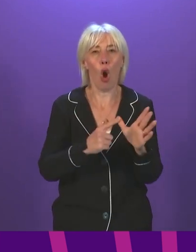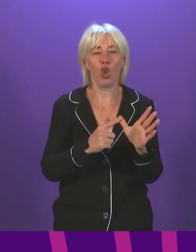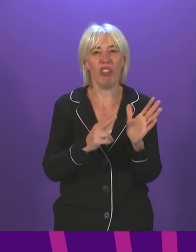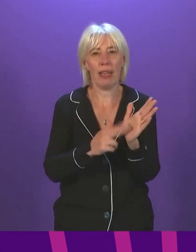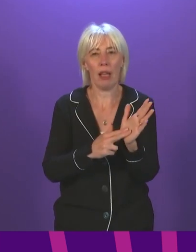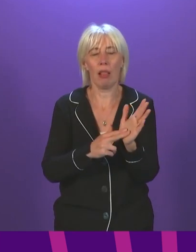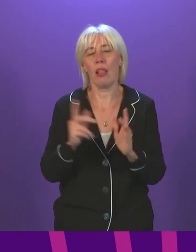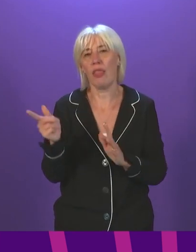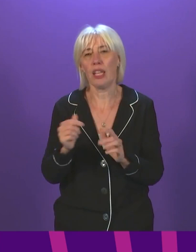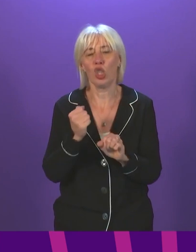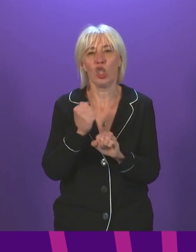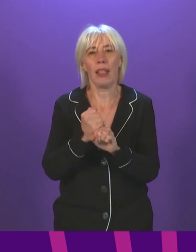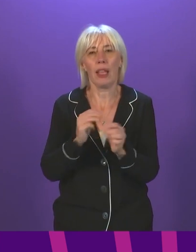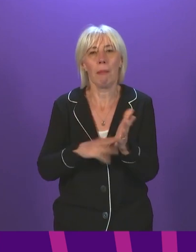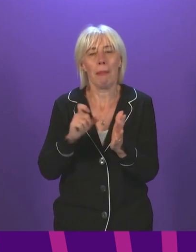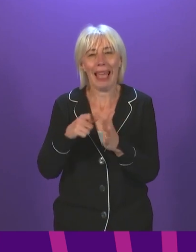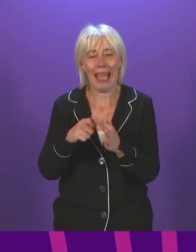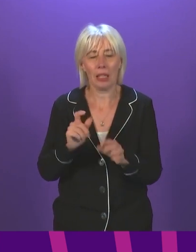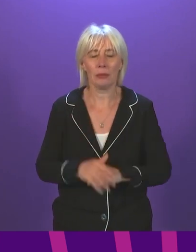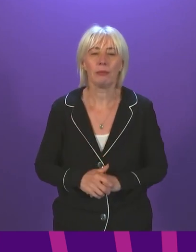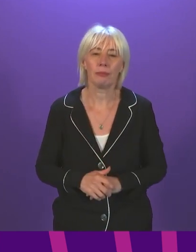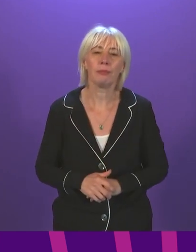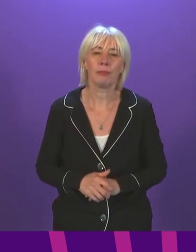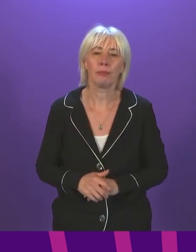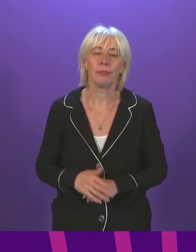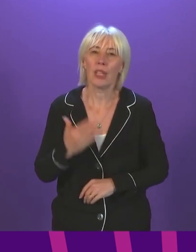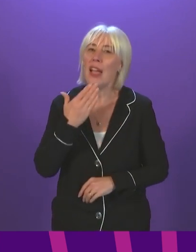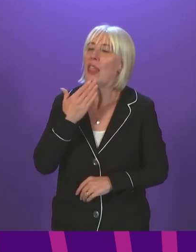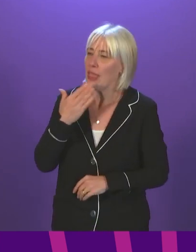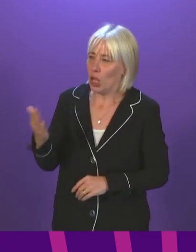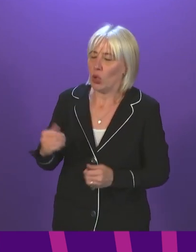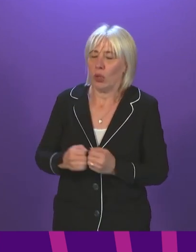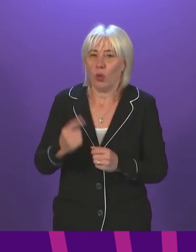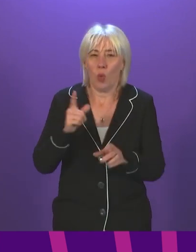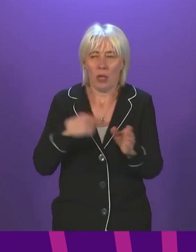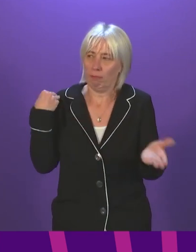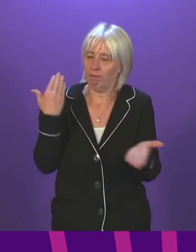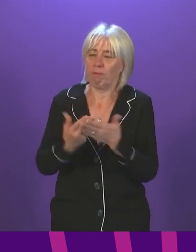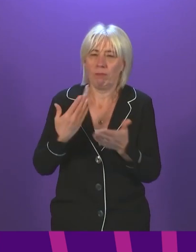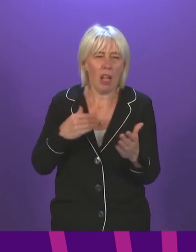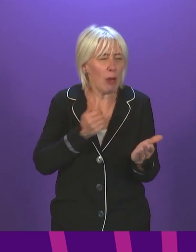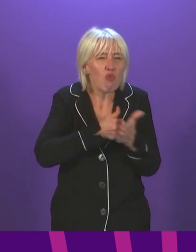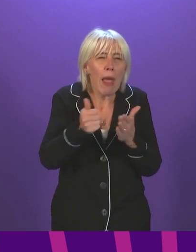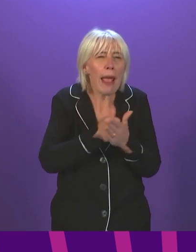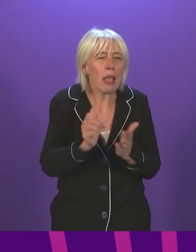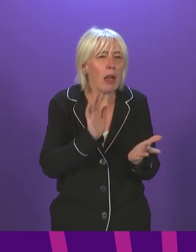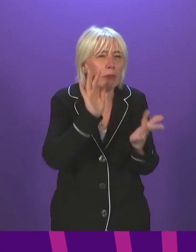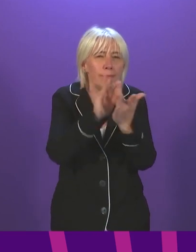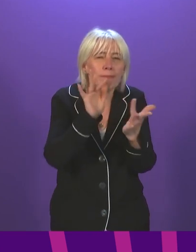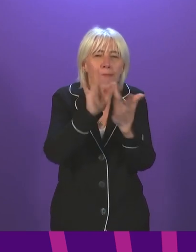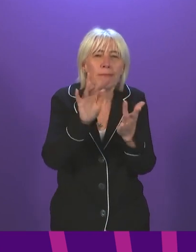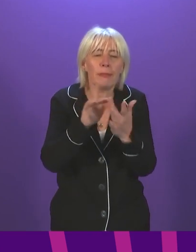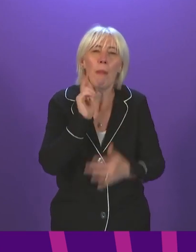Gillian Mackay. Thank you, Presiding Officer. Throughout the last year, I've been in regular contact with constituents who were